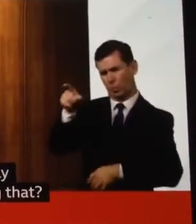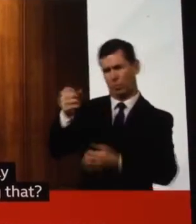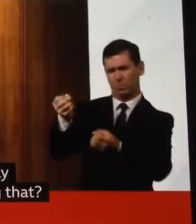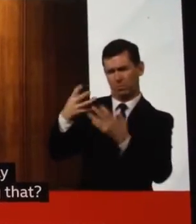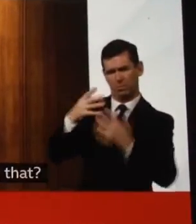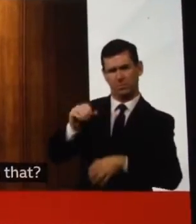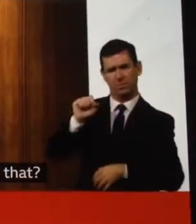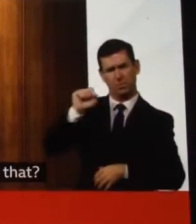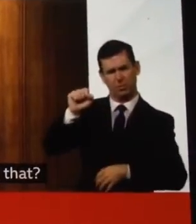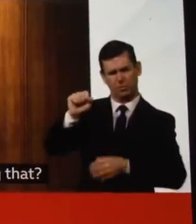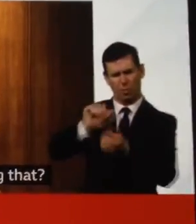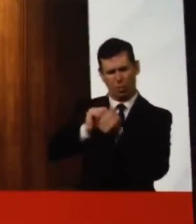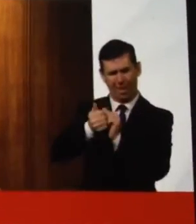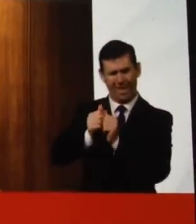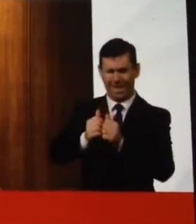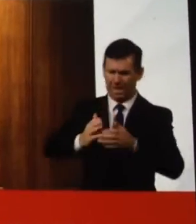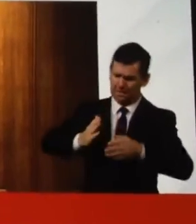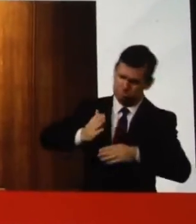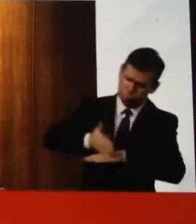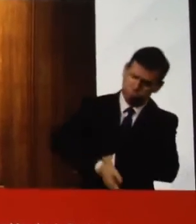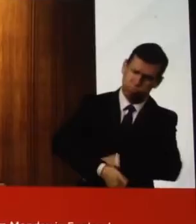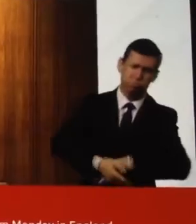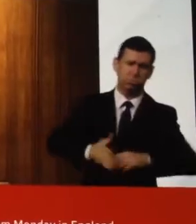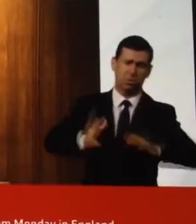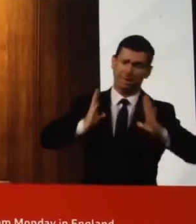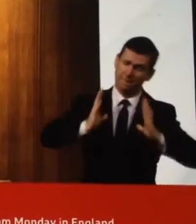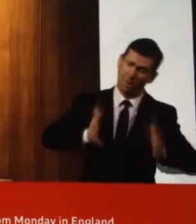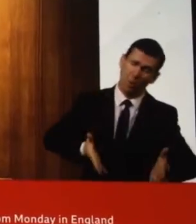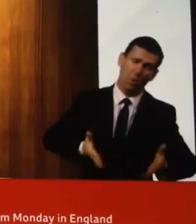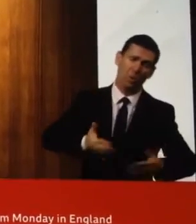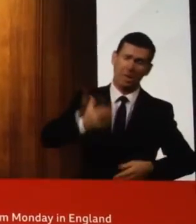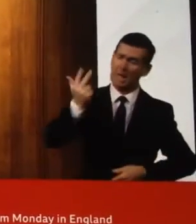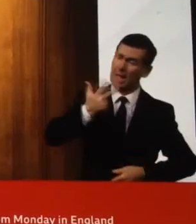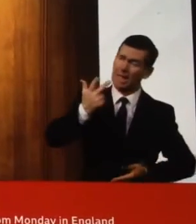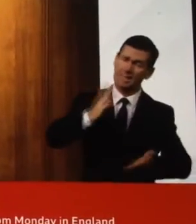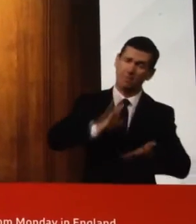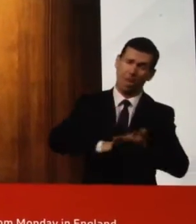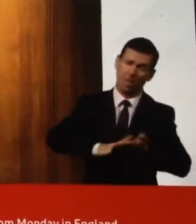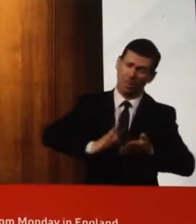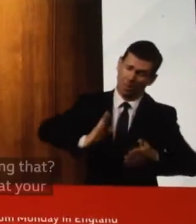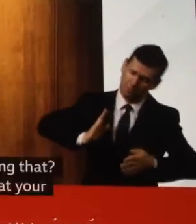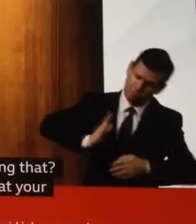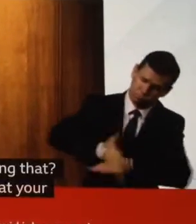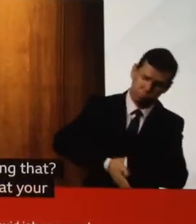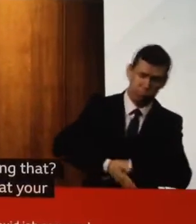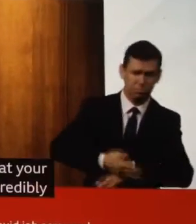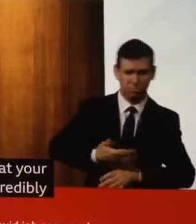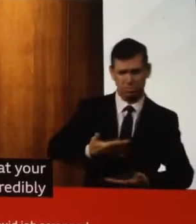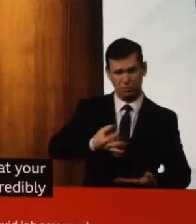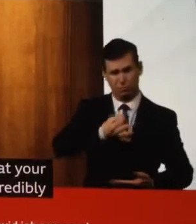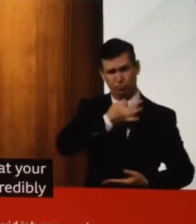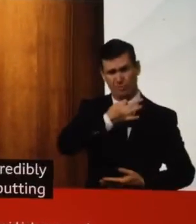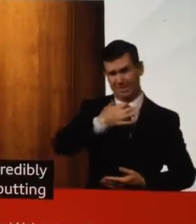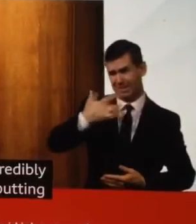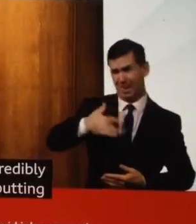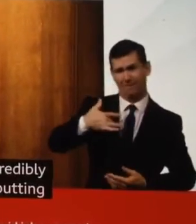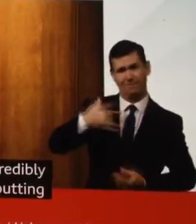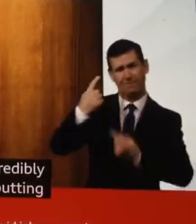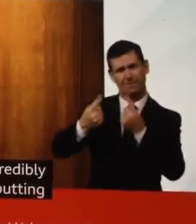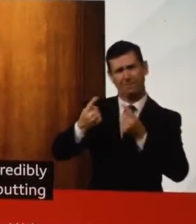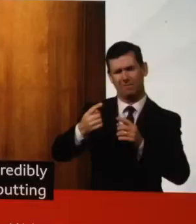are working incredibly hard. They're exhausted. For 18 months, they've been putting their lives at risk. If I could ask you and Professor Whitty,